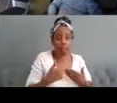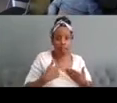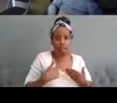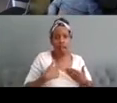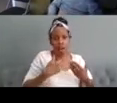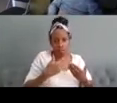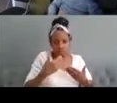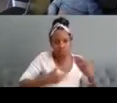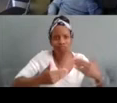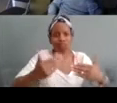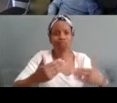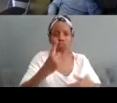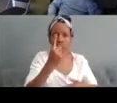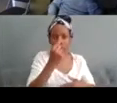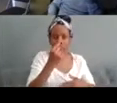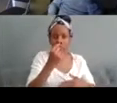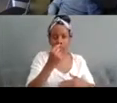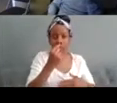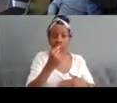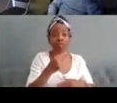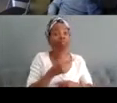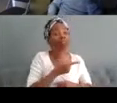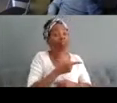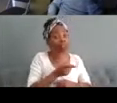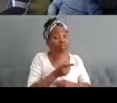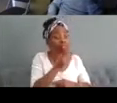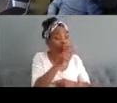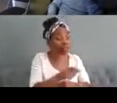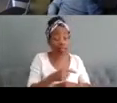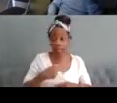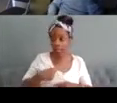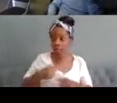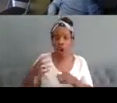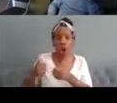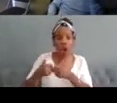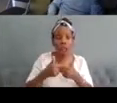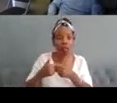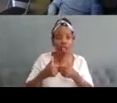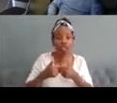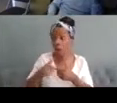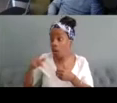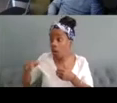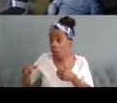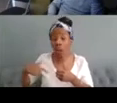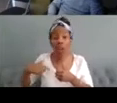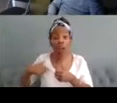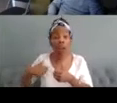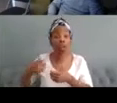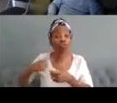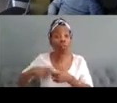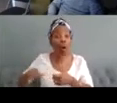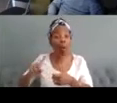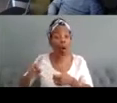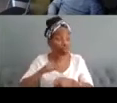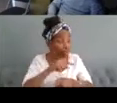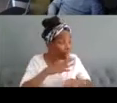effective network of collaborators who can help identify what you need and organize that help with you can be vital